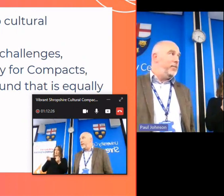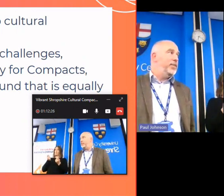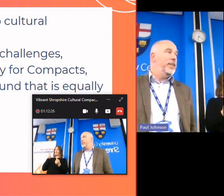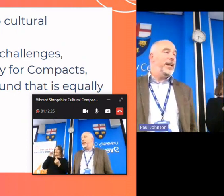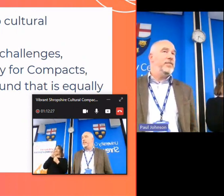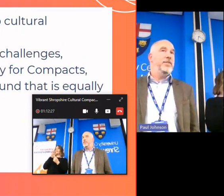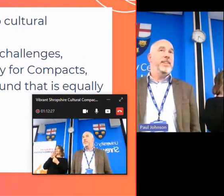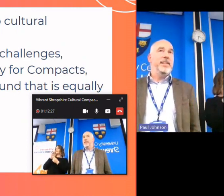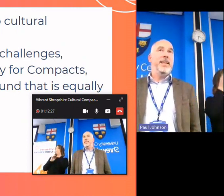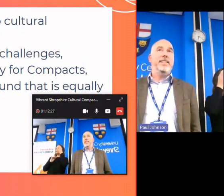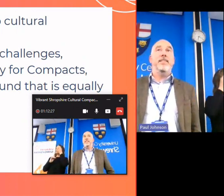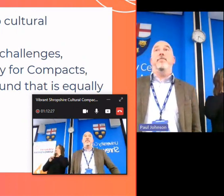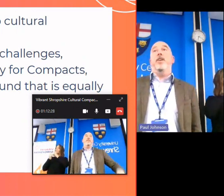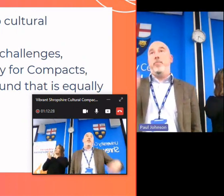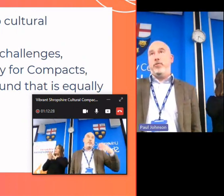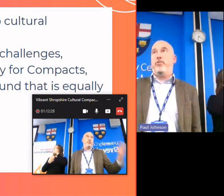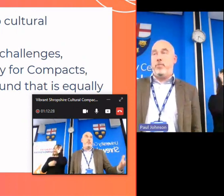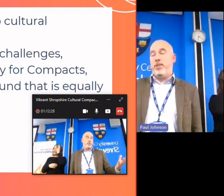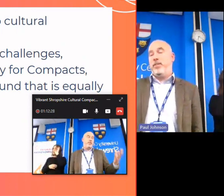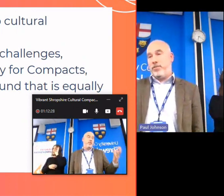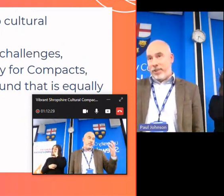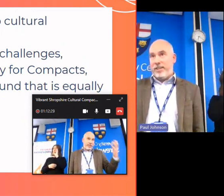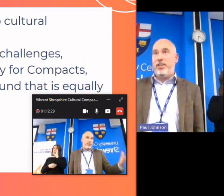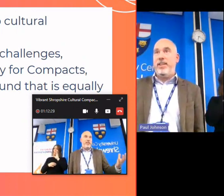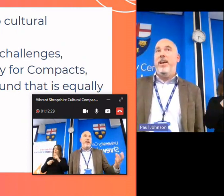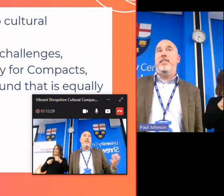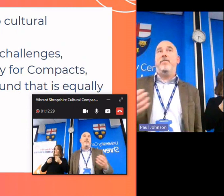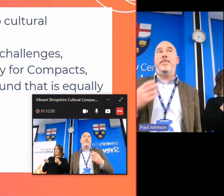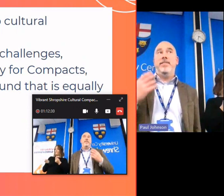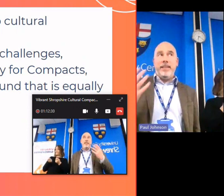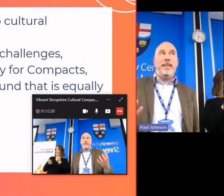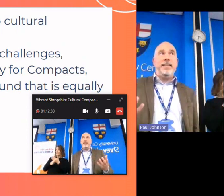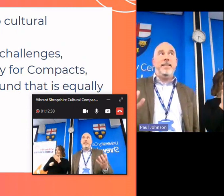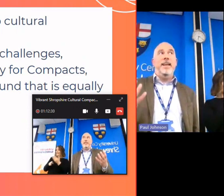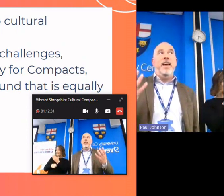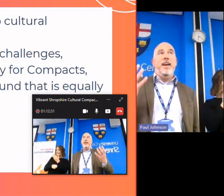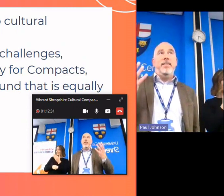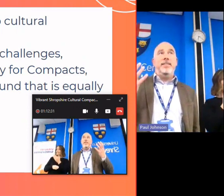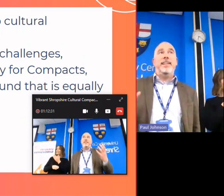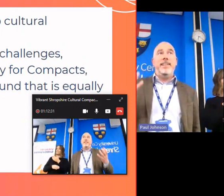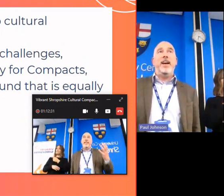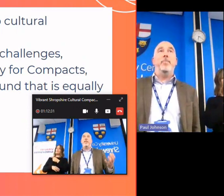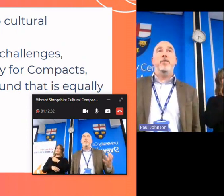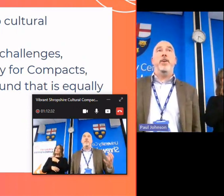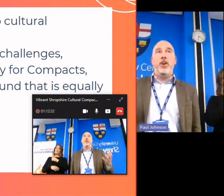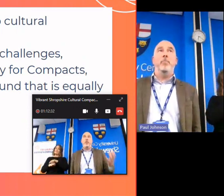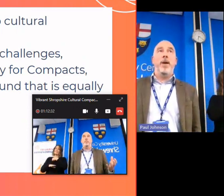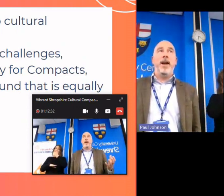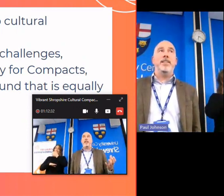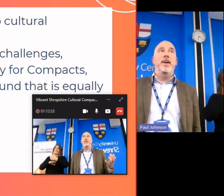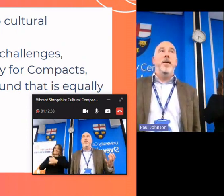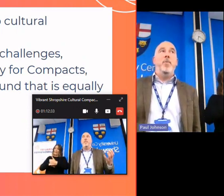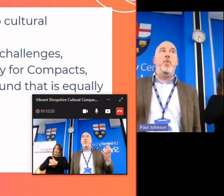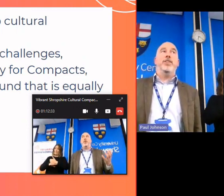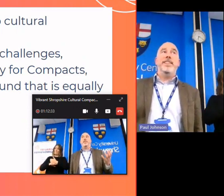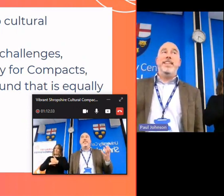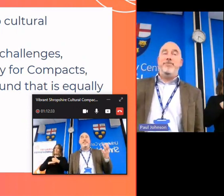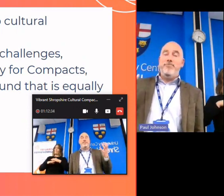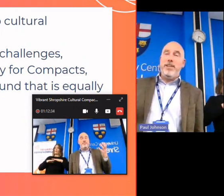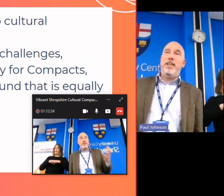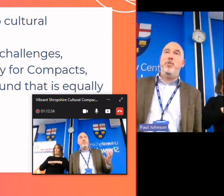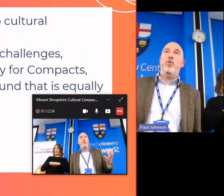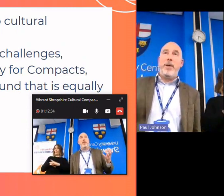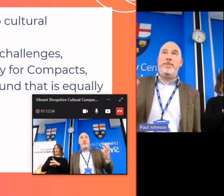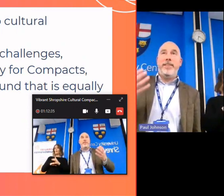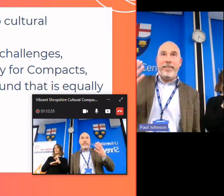shropshire council has facilitated the vibrant shropshire strategy they facilitated the setting up of the compact what